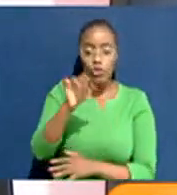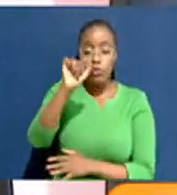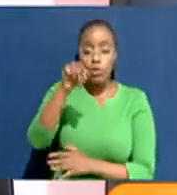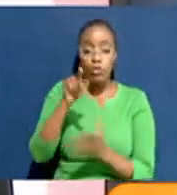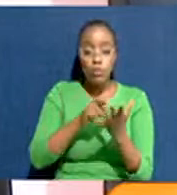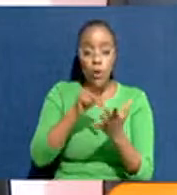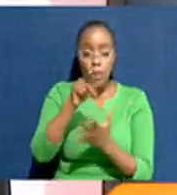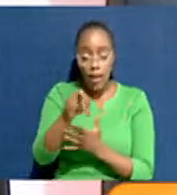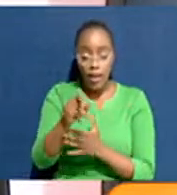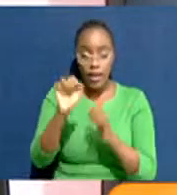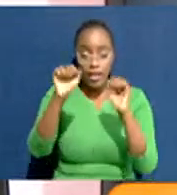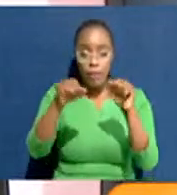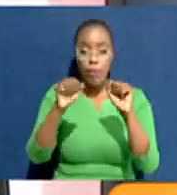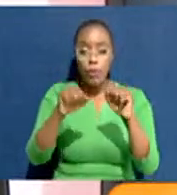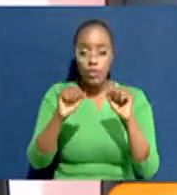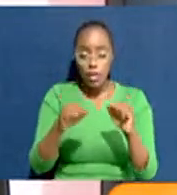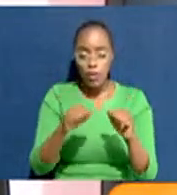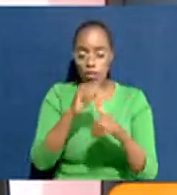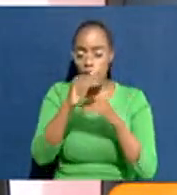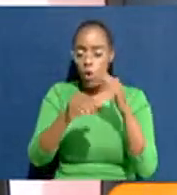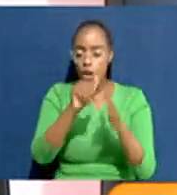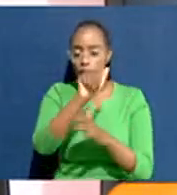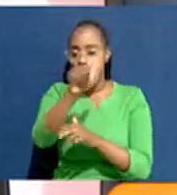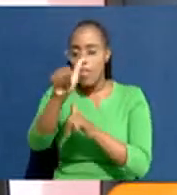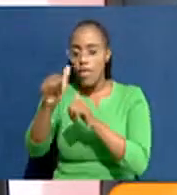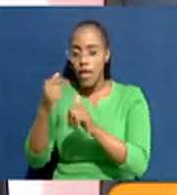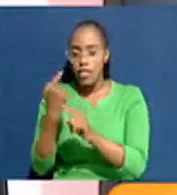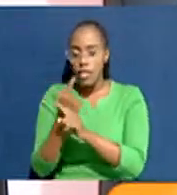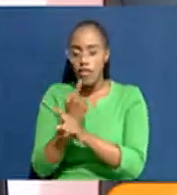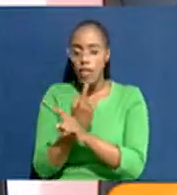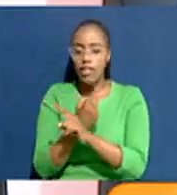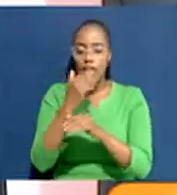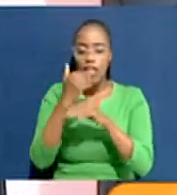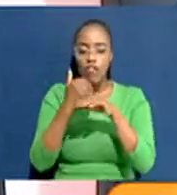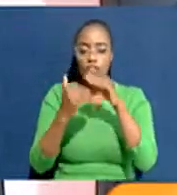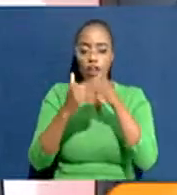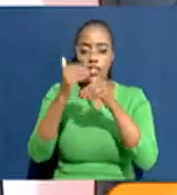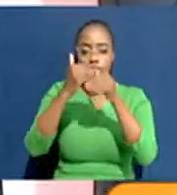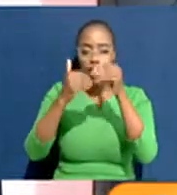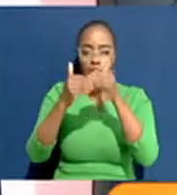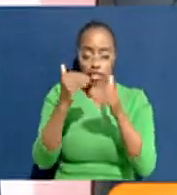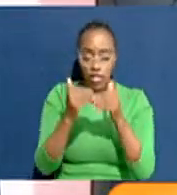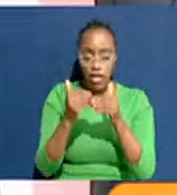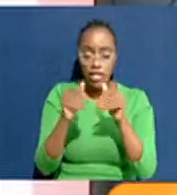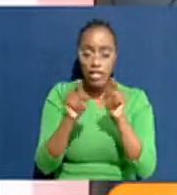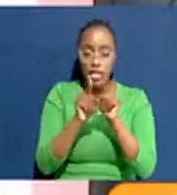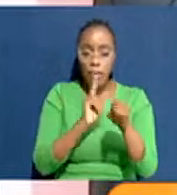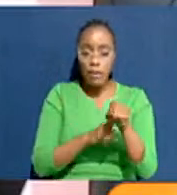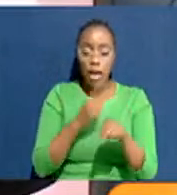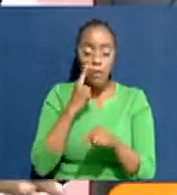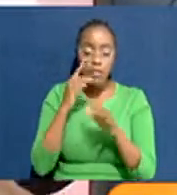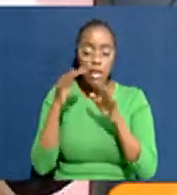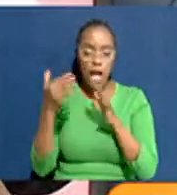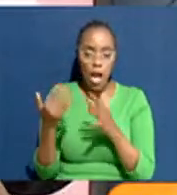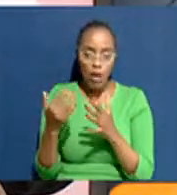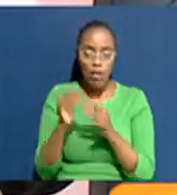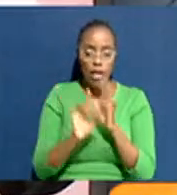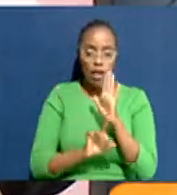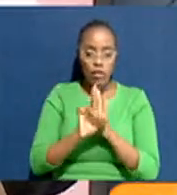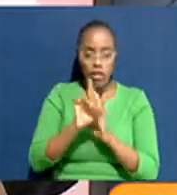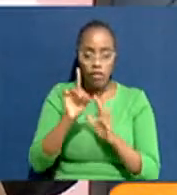buy it and therefore be able to... And then all the other necessary infrastructure, you know, and when you look at how cities are developing,